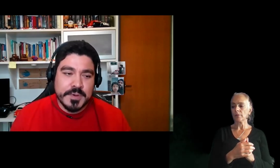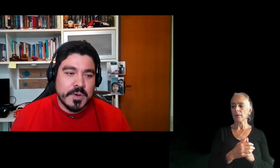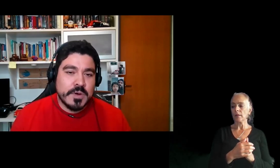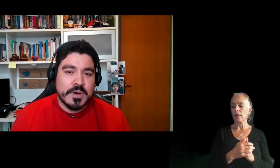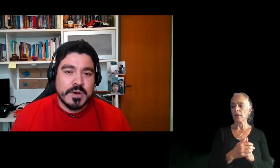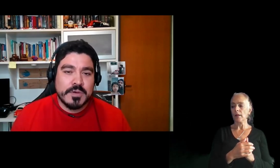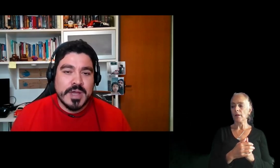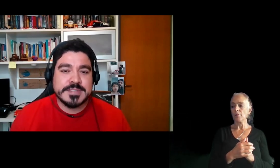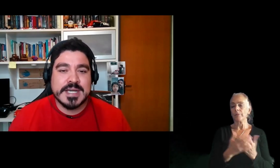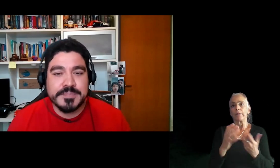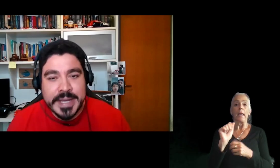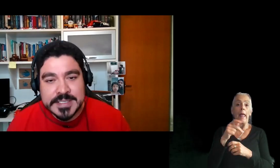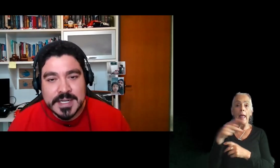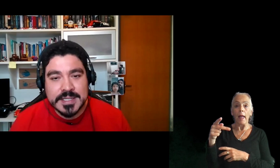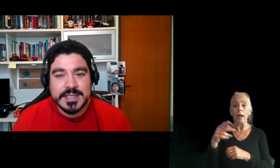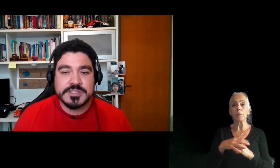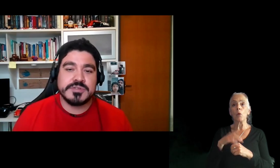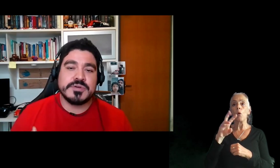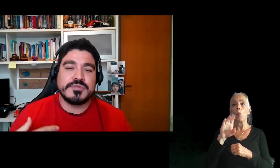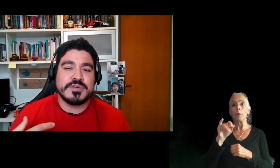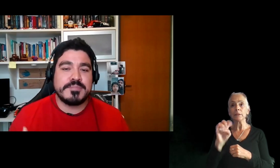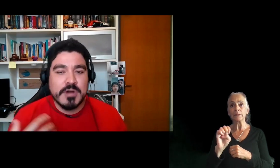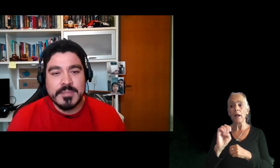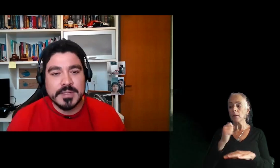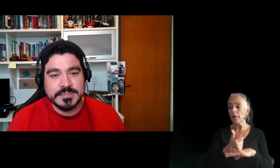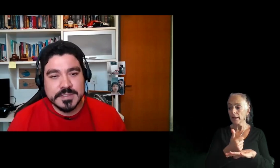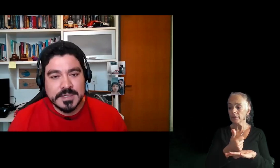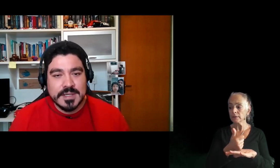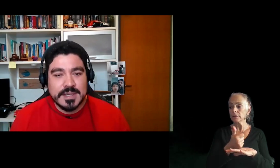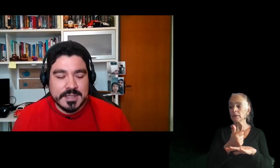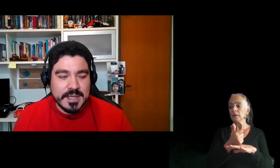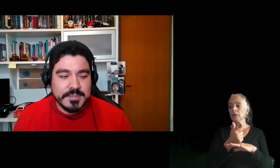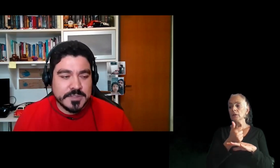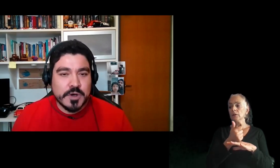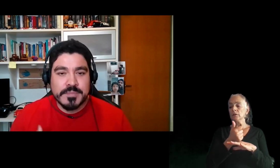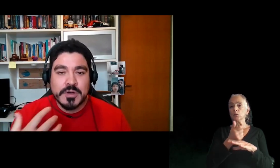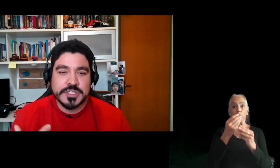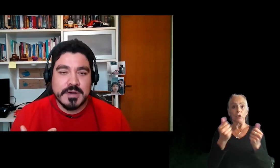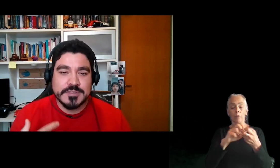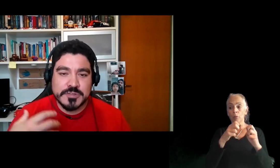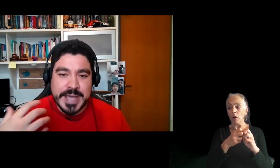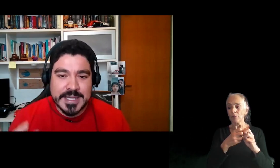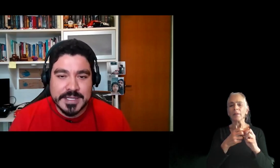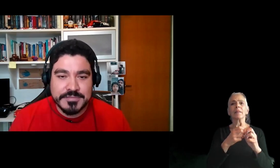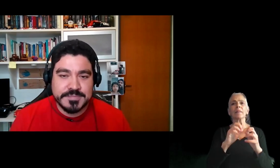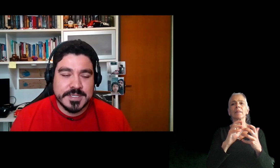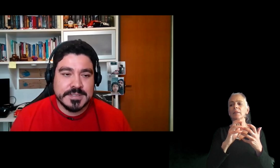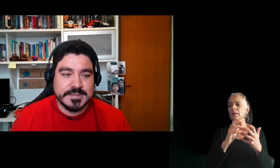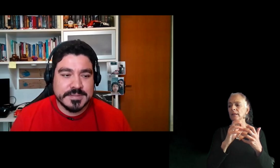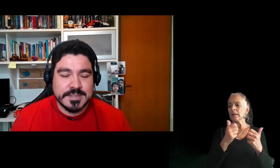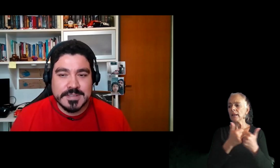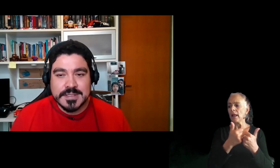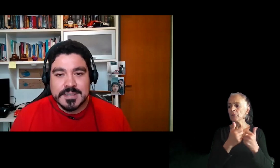an app or website basically needs to solve a problem. A game is more emotional, introspective